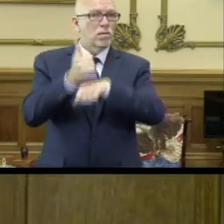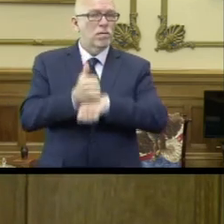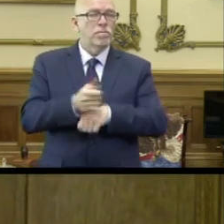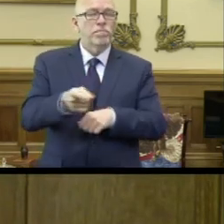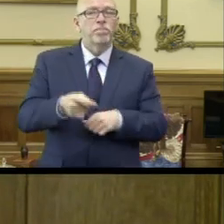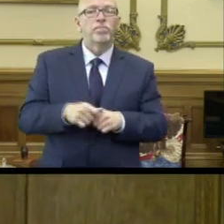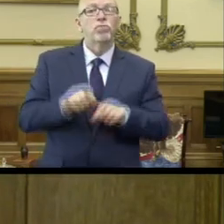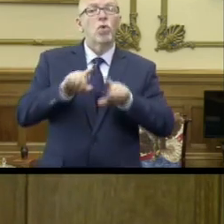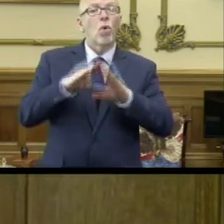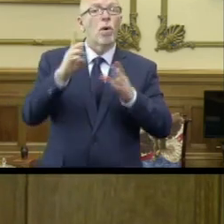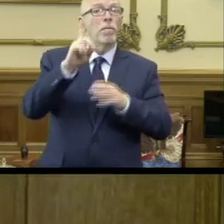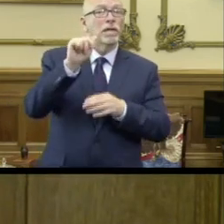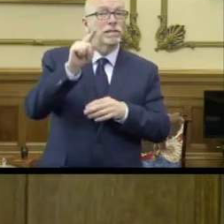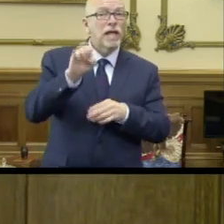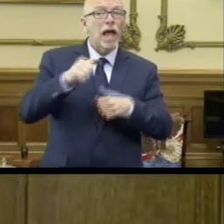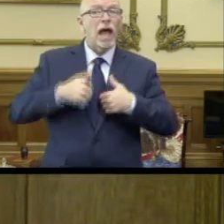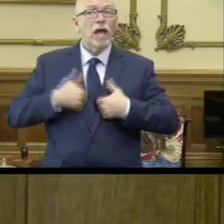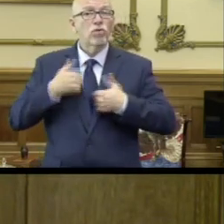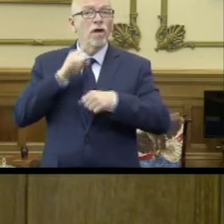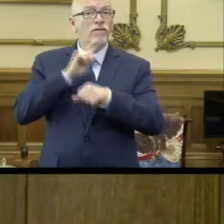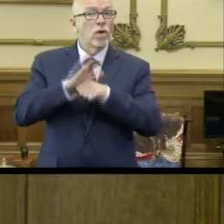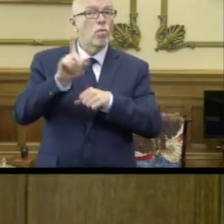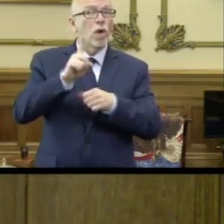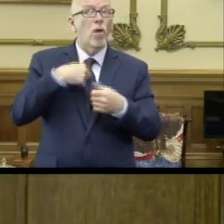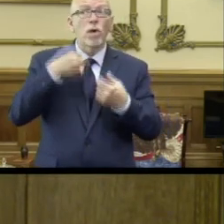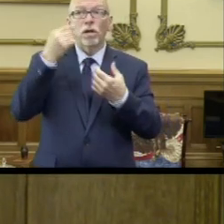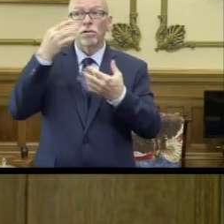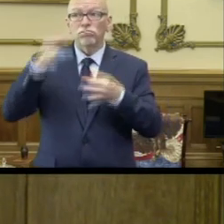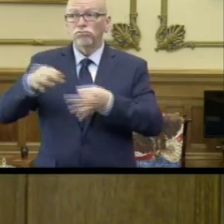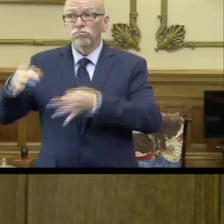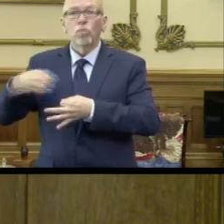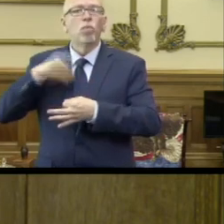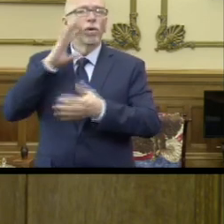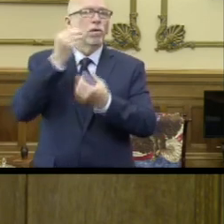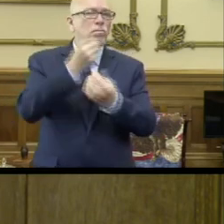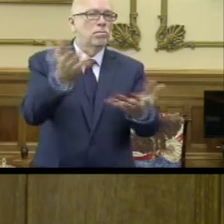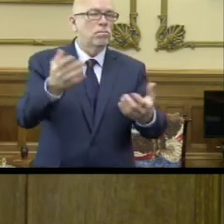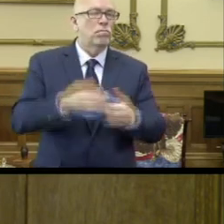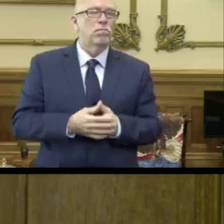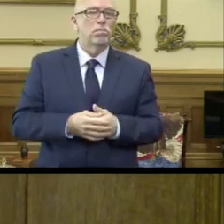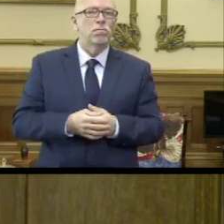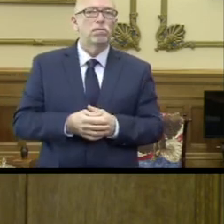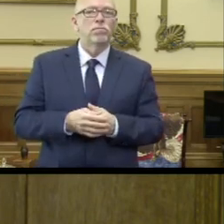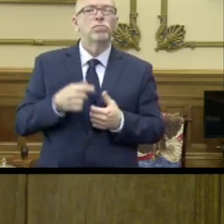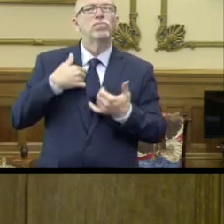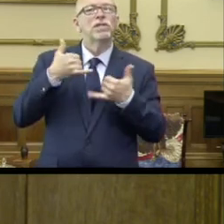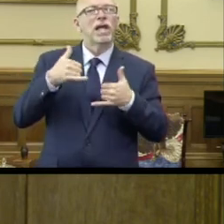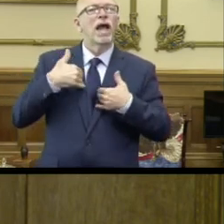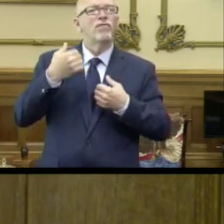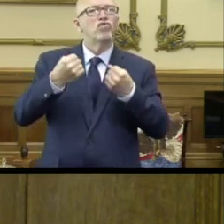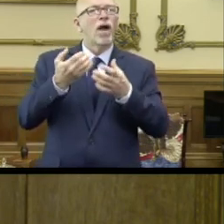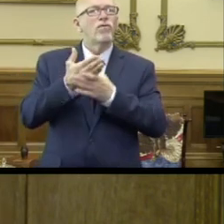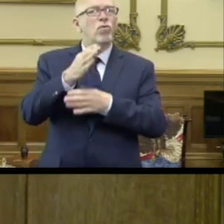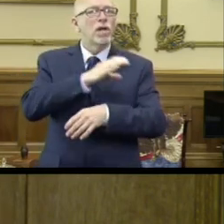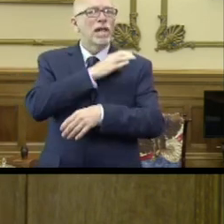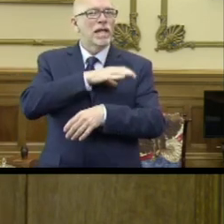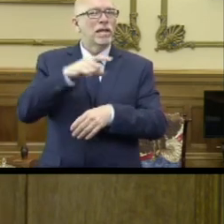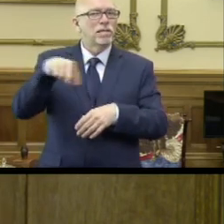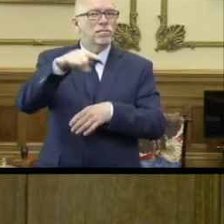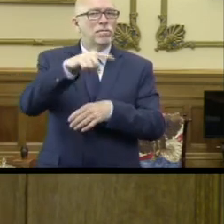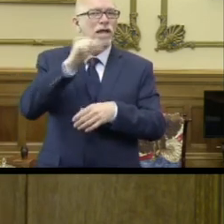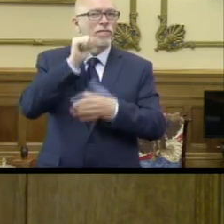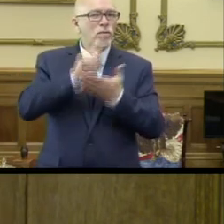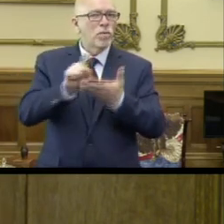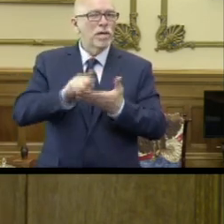the opening dates and addresses are confirmed, we will share that with you. We continue to offer ISCH drive-thru clinics throughout the state each